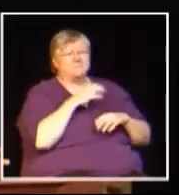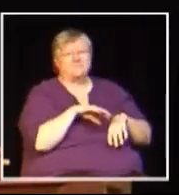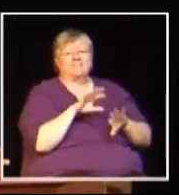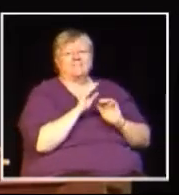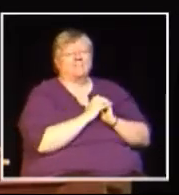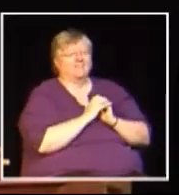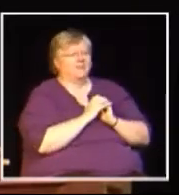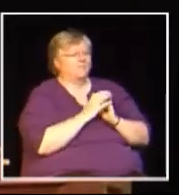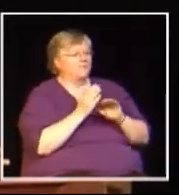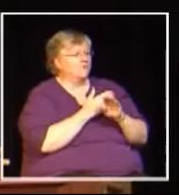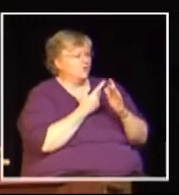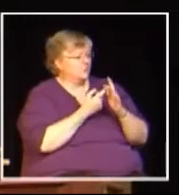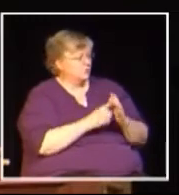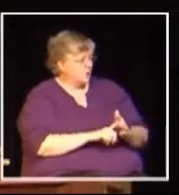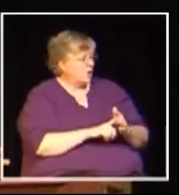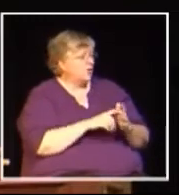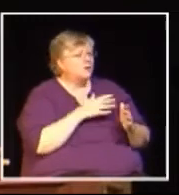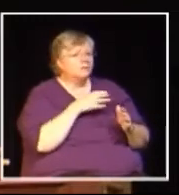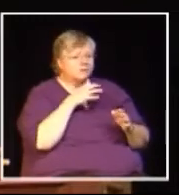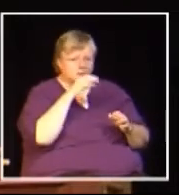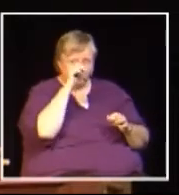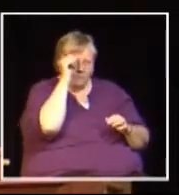folks who are keeping an eye on that too.